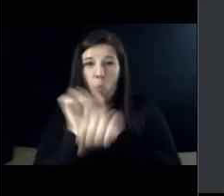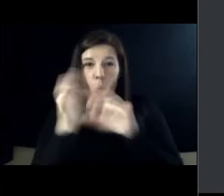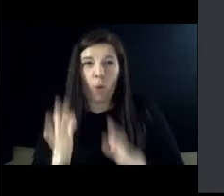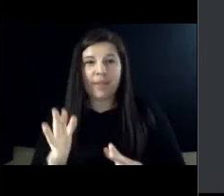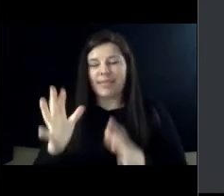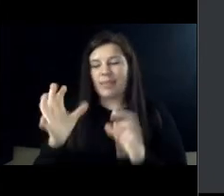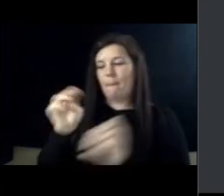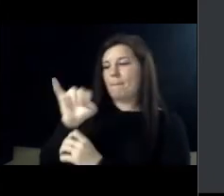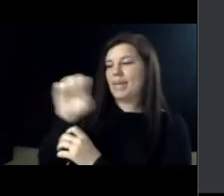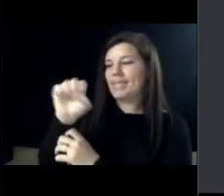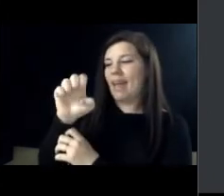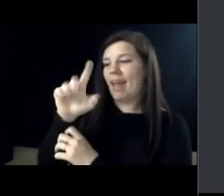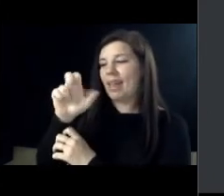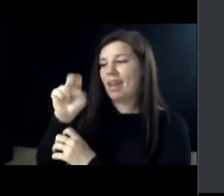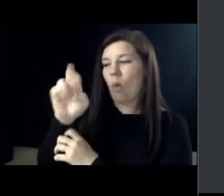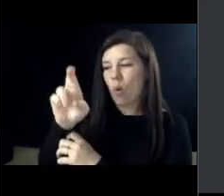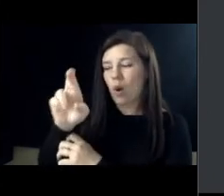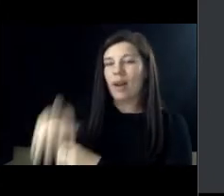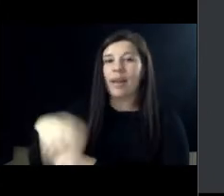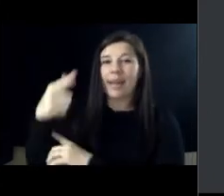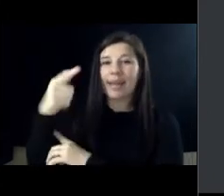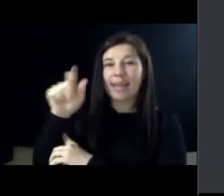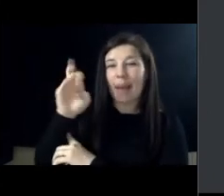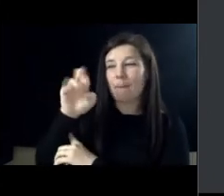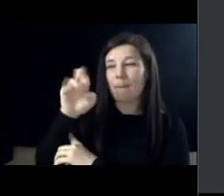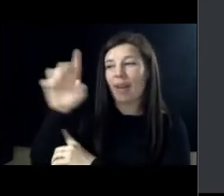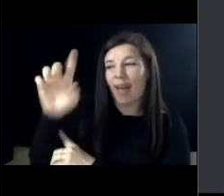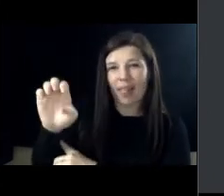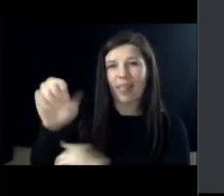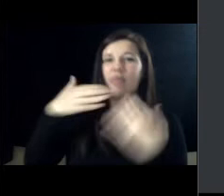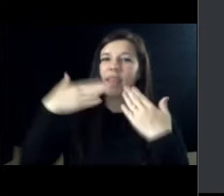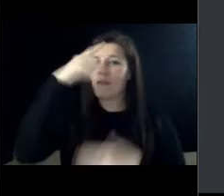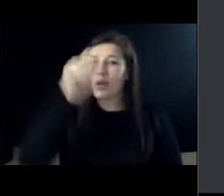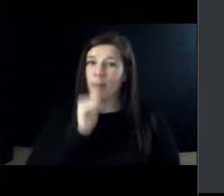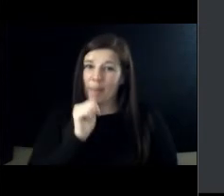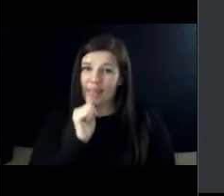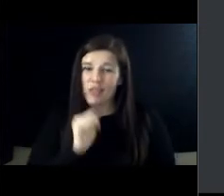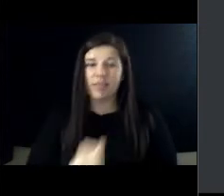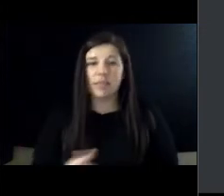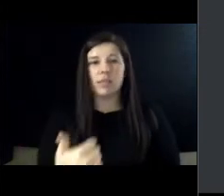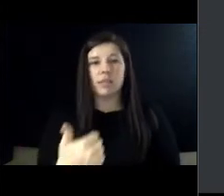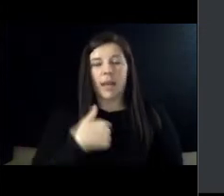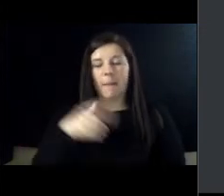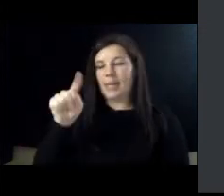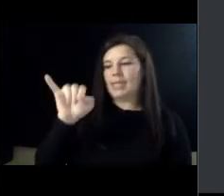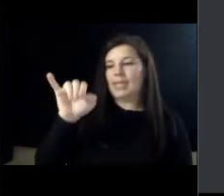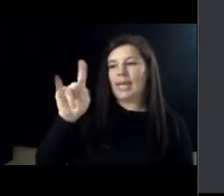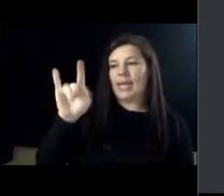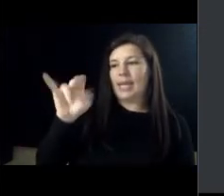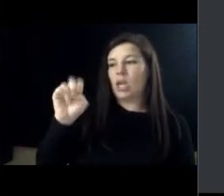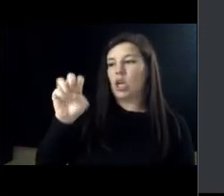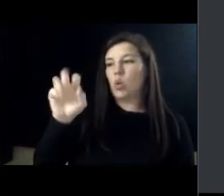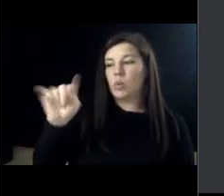Eleanor, Gabrielle, thank you all for having patience with us during this time. I am Tiki Newton. I am now a Boynton resident